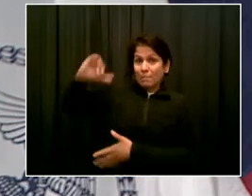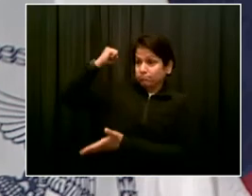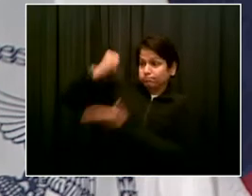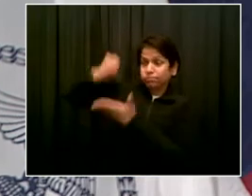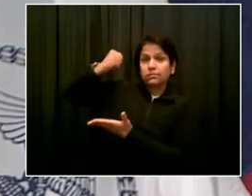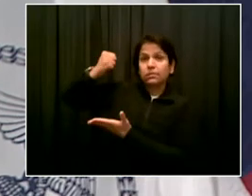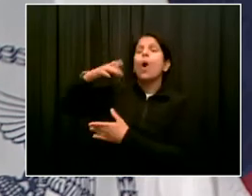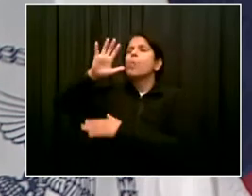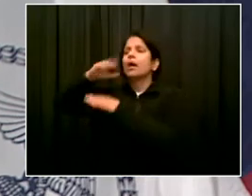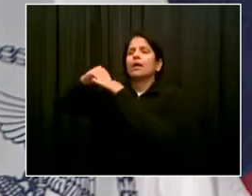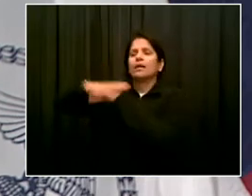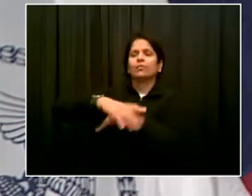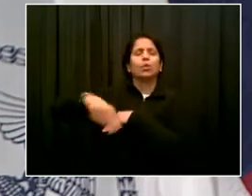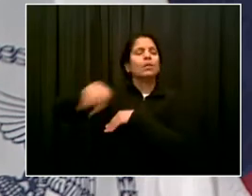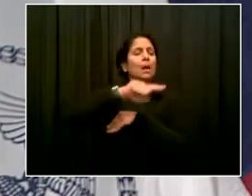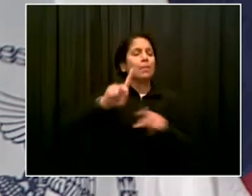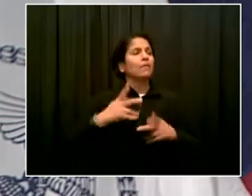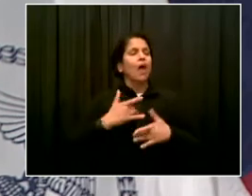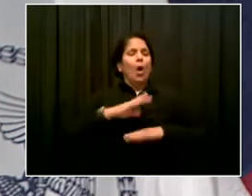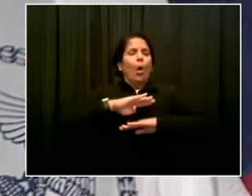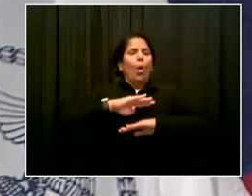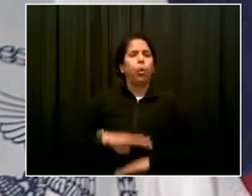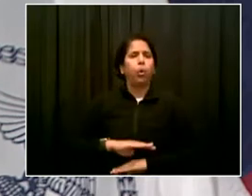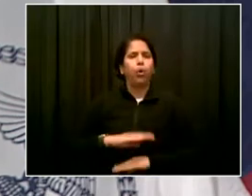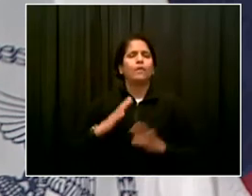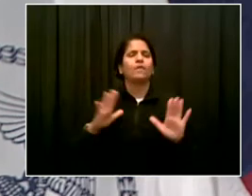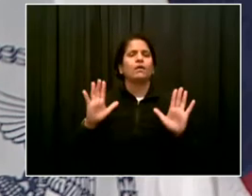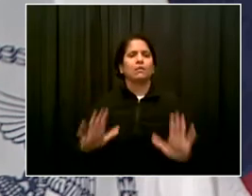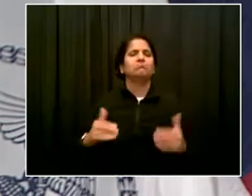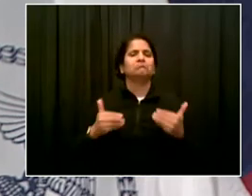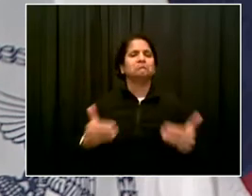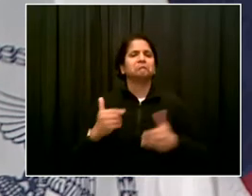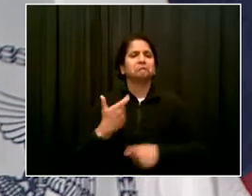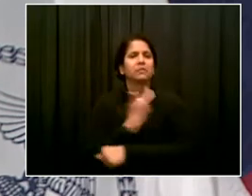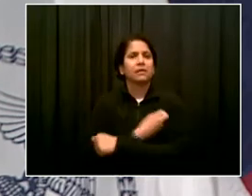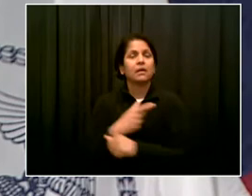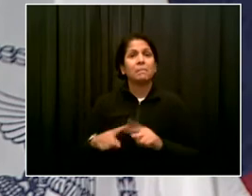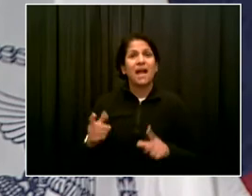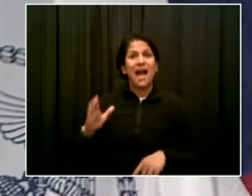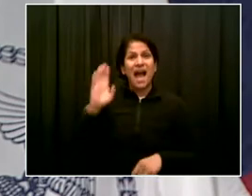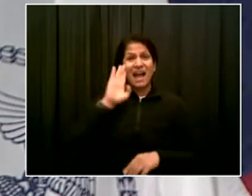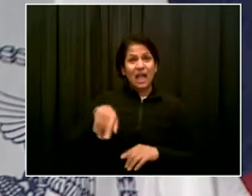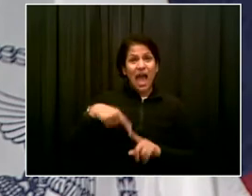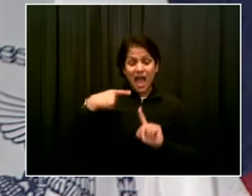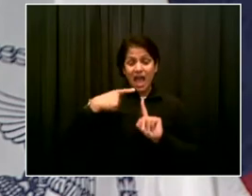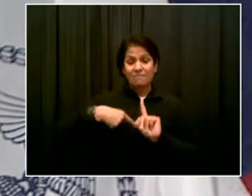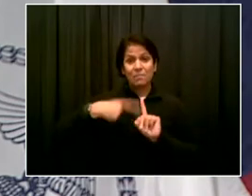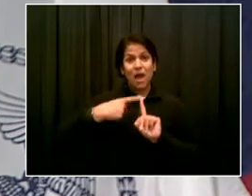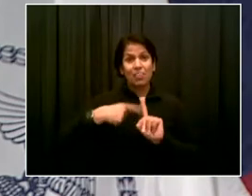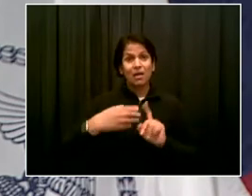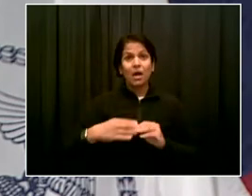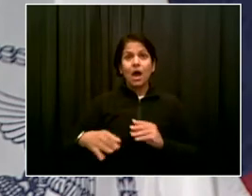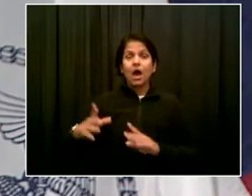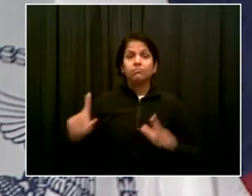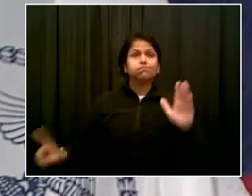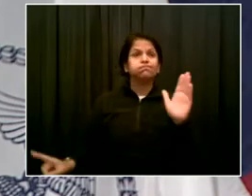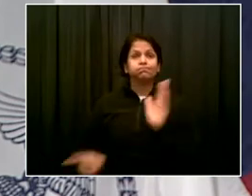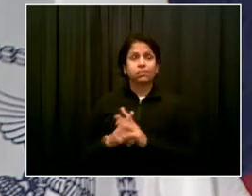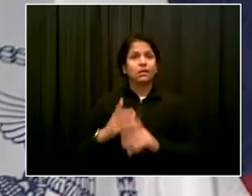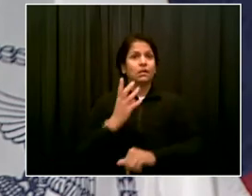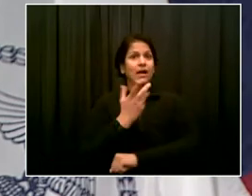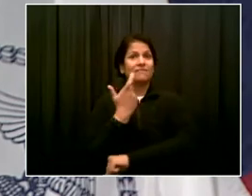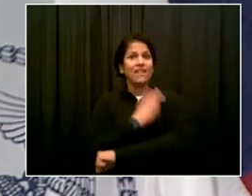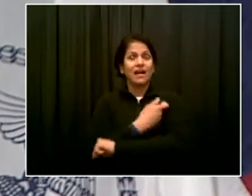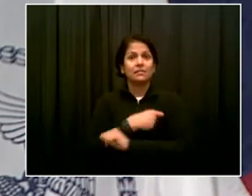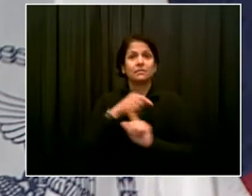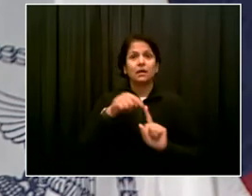we see more and more people who were at one point or another either hesitant or had questions or just weren't ready to get around to it, who then,